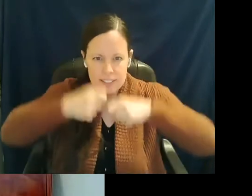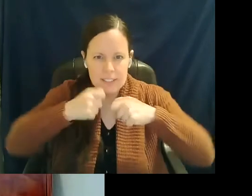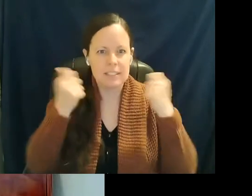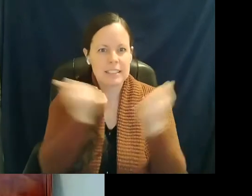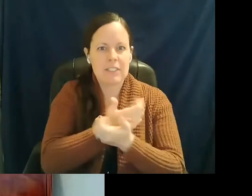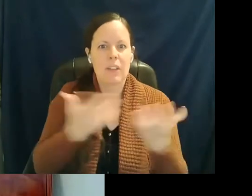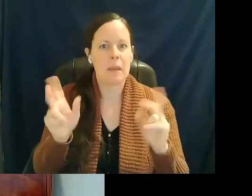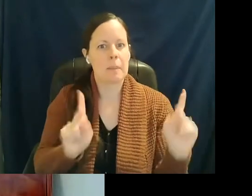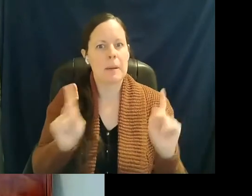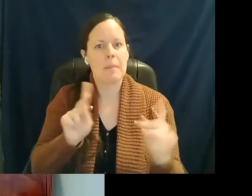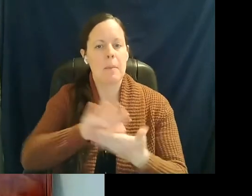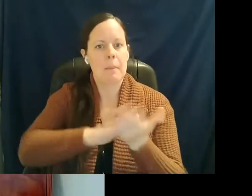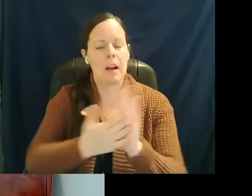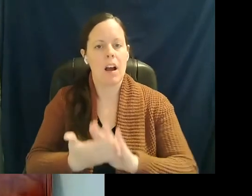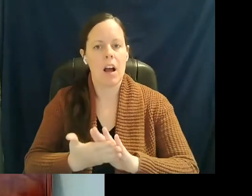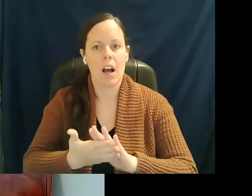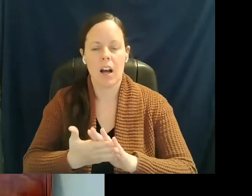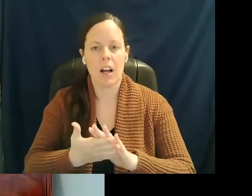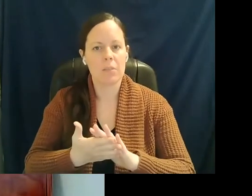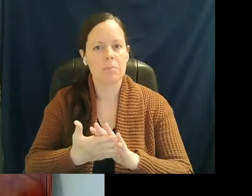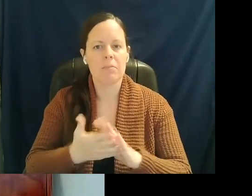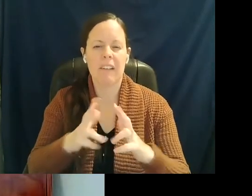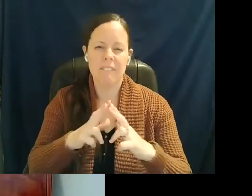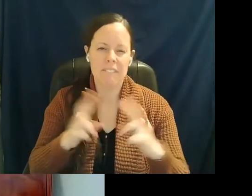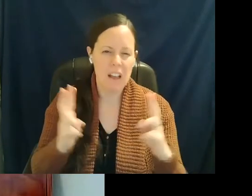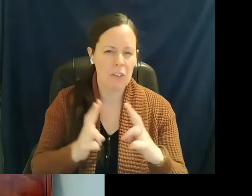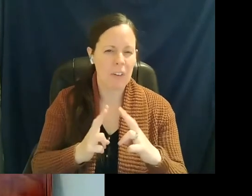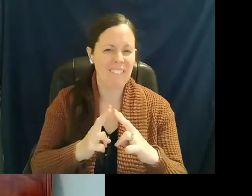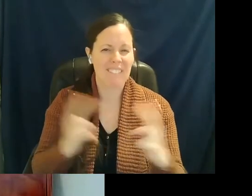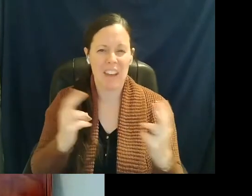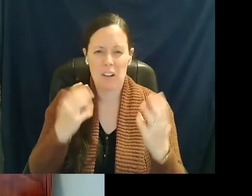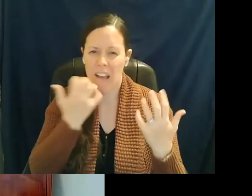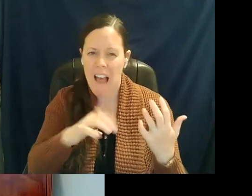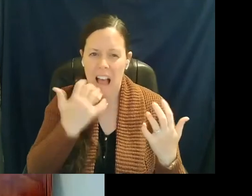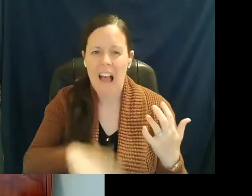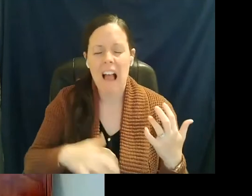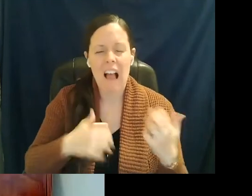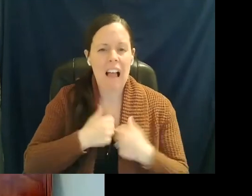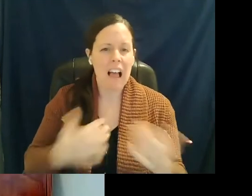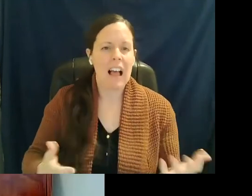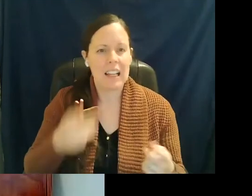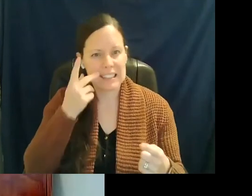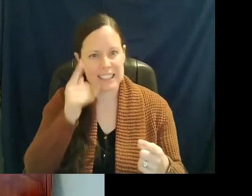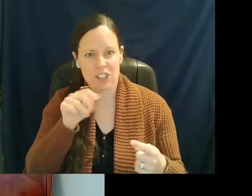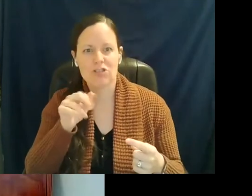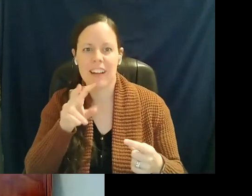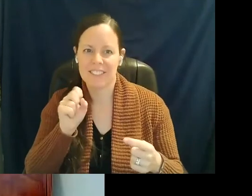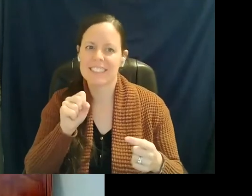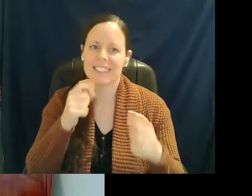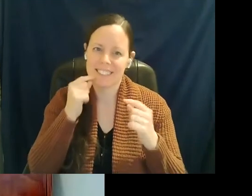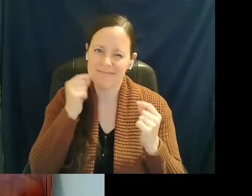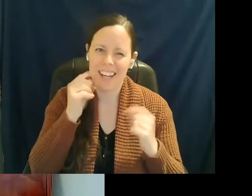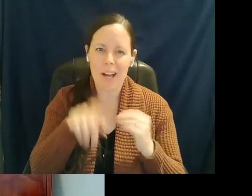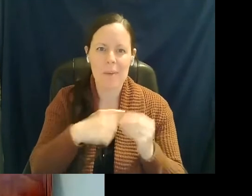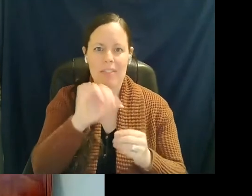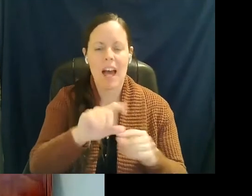getting just extremely overheated. And I'm seeing Travis have a little smile there, but I don't